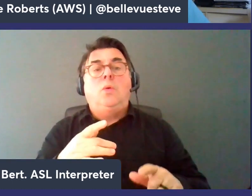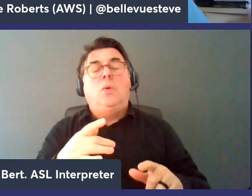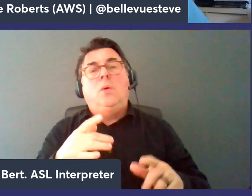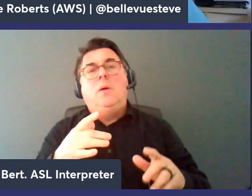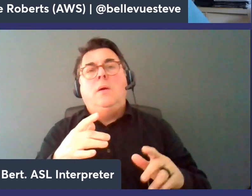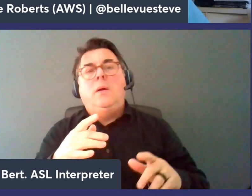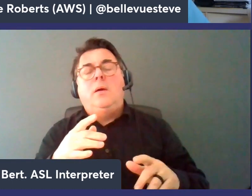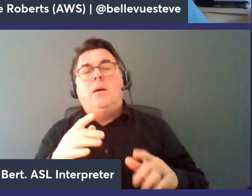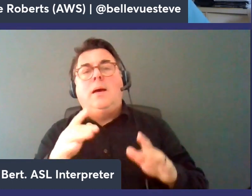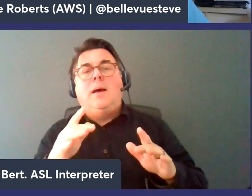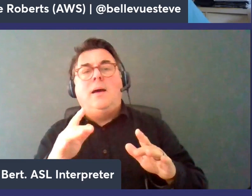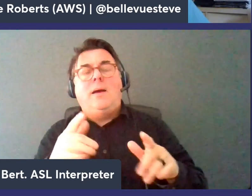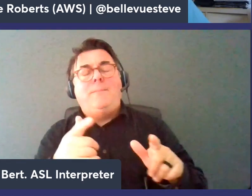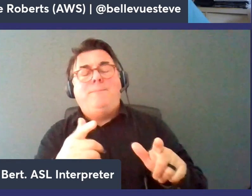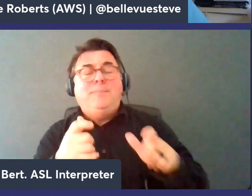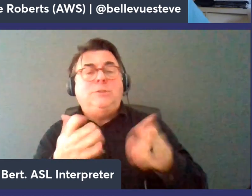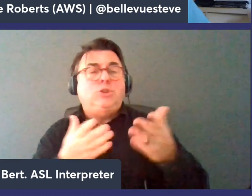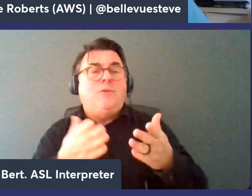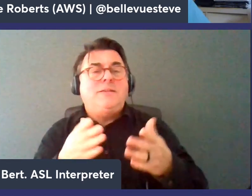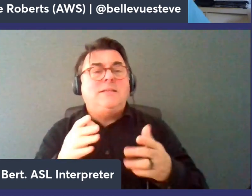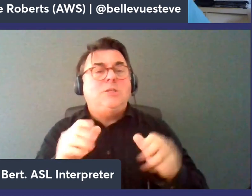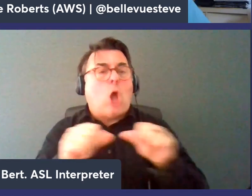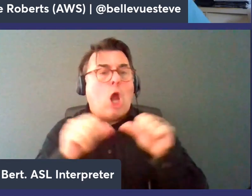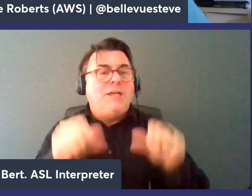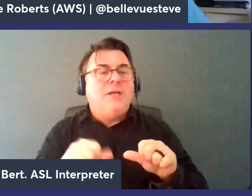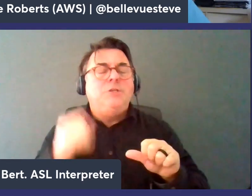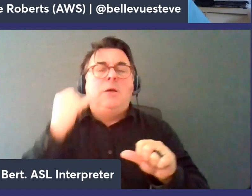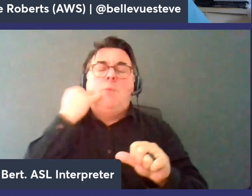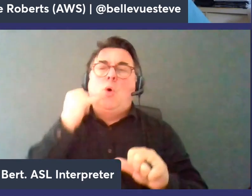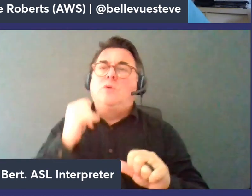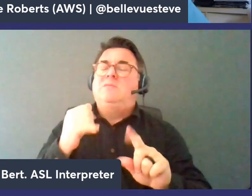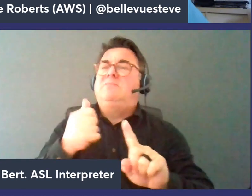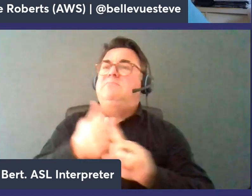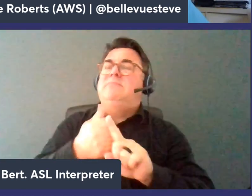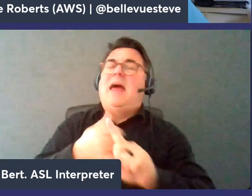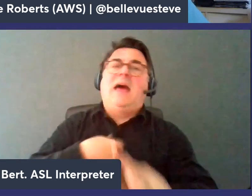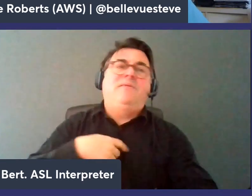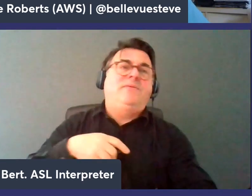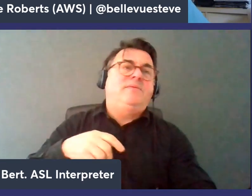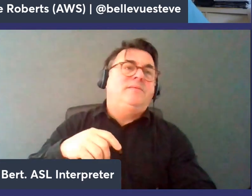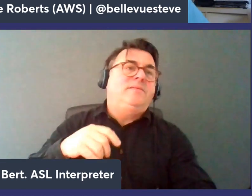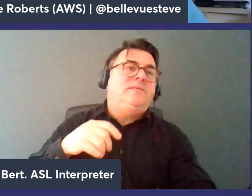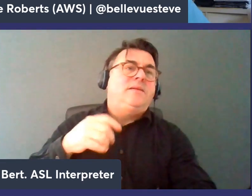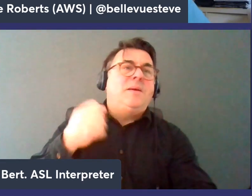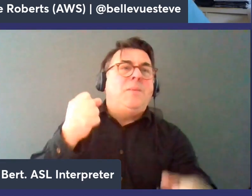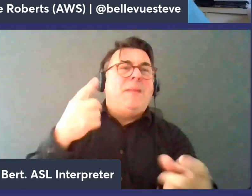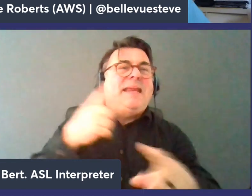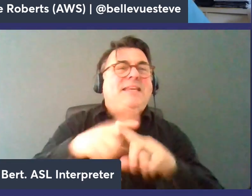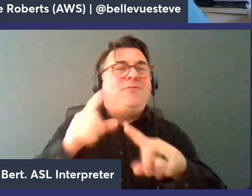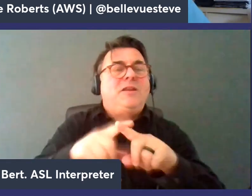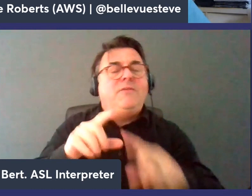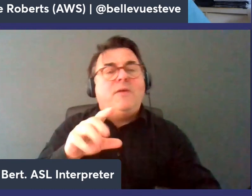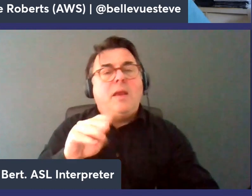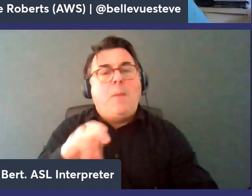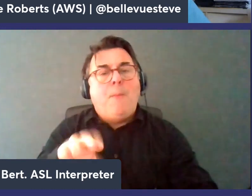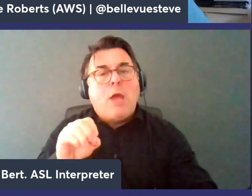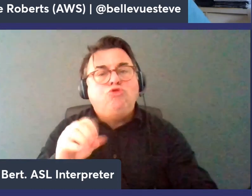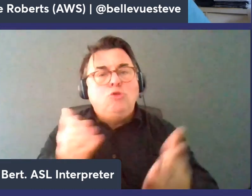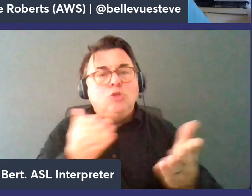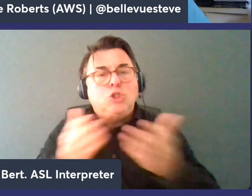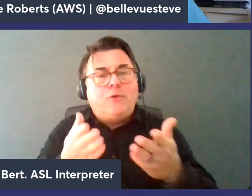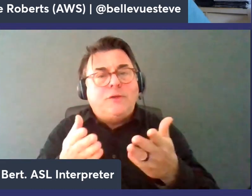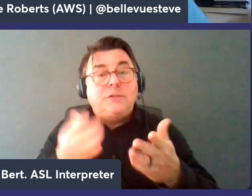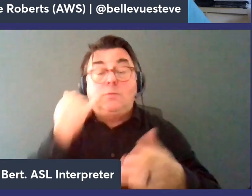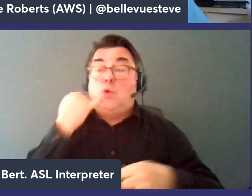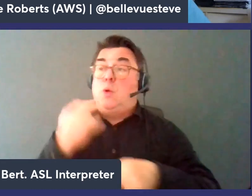um and think about an application that has you know tens if not hundreds of microservices and you've got a user who's